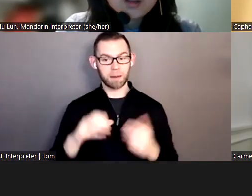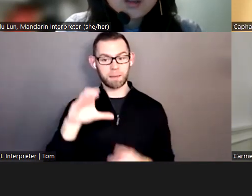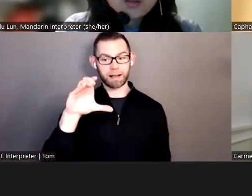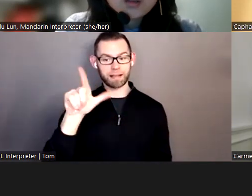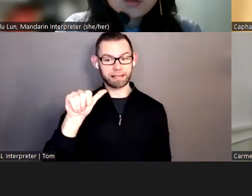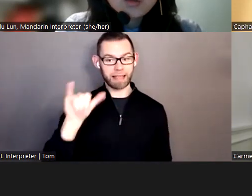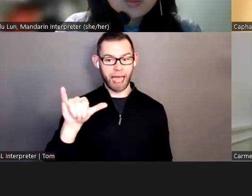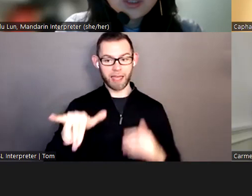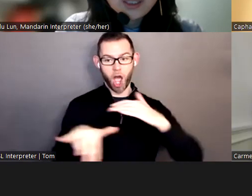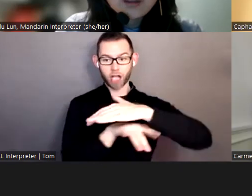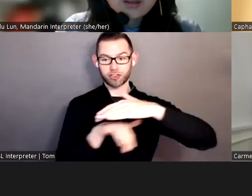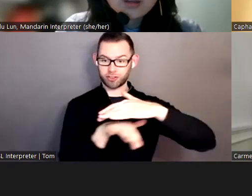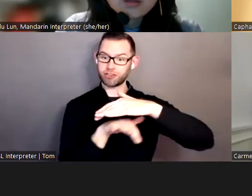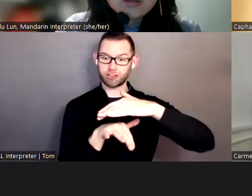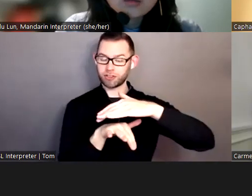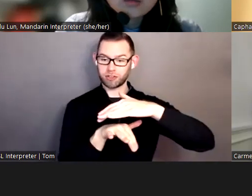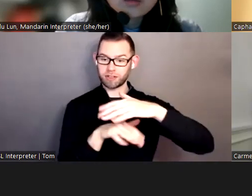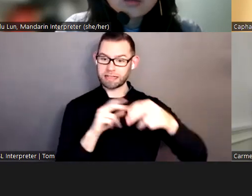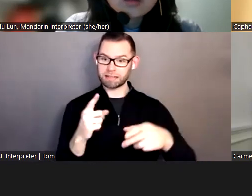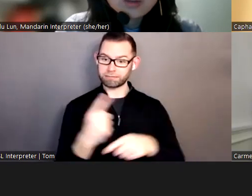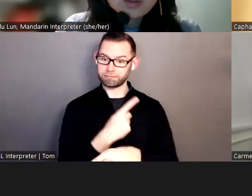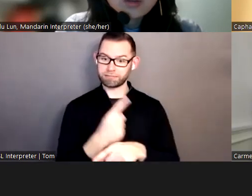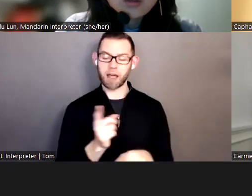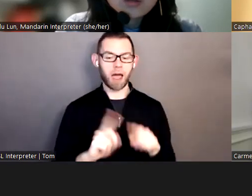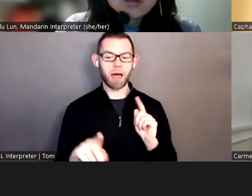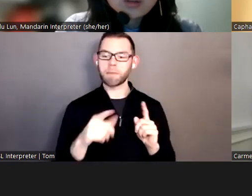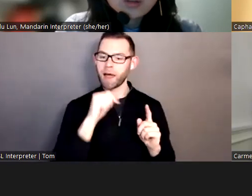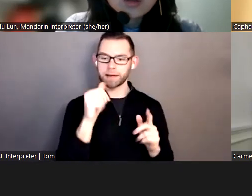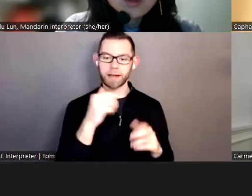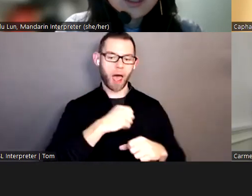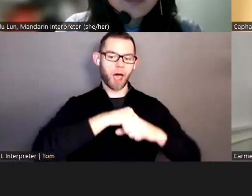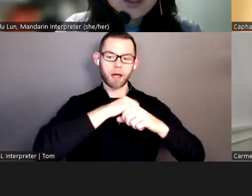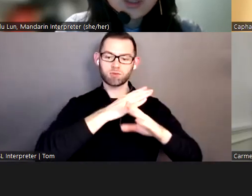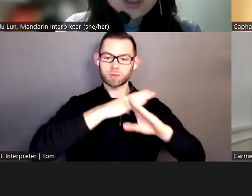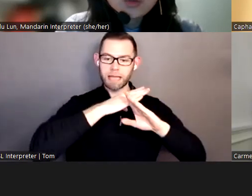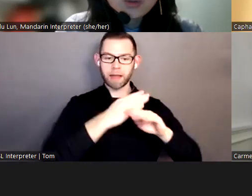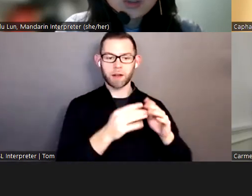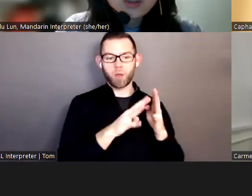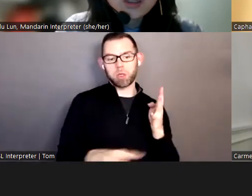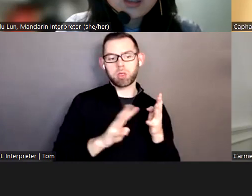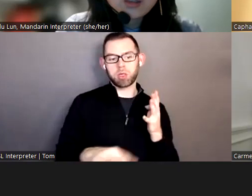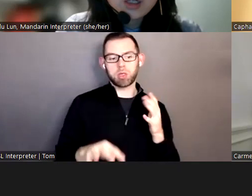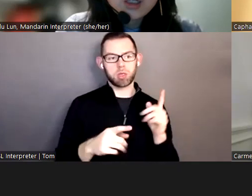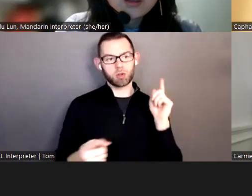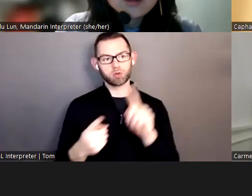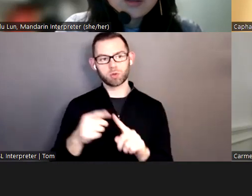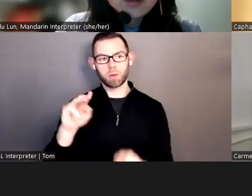but this doesn't prevent leachate from seeping into the marshes and soil.